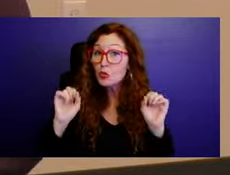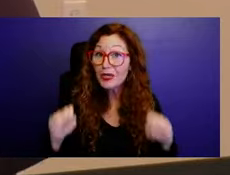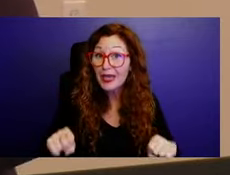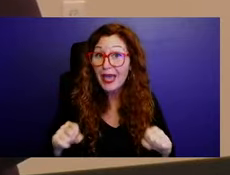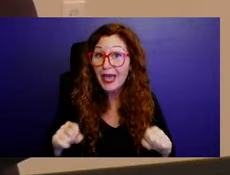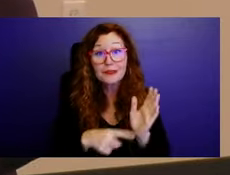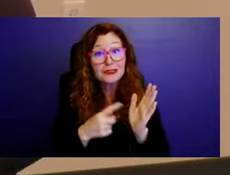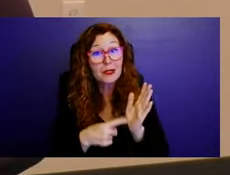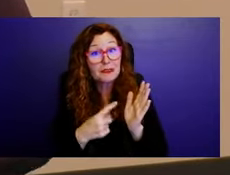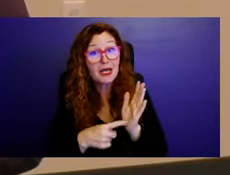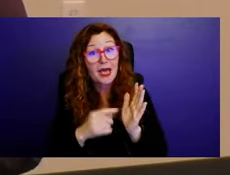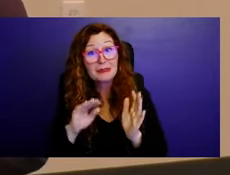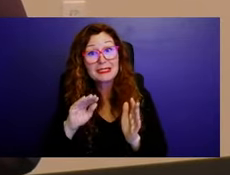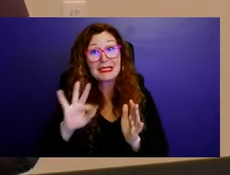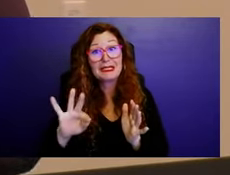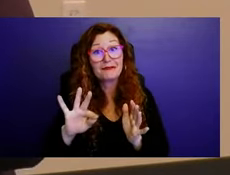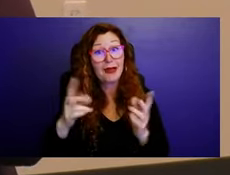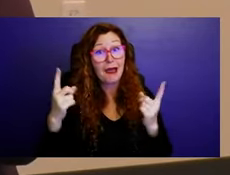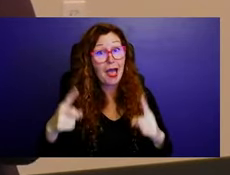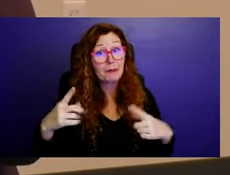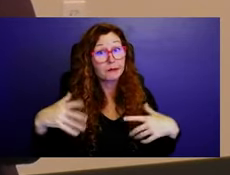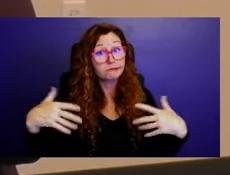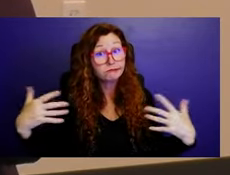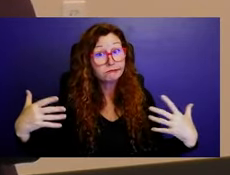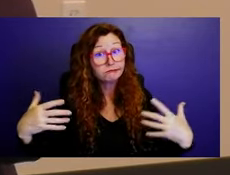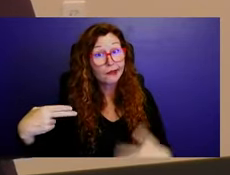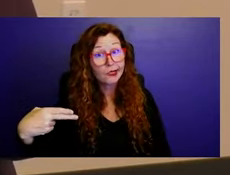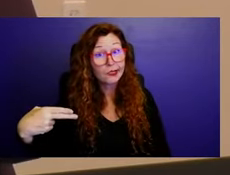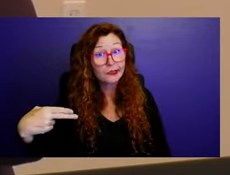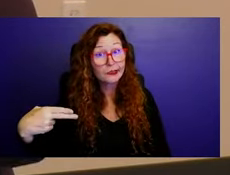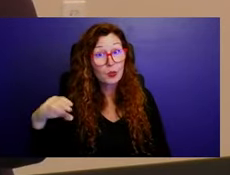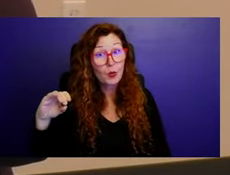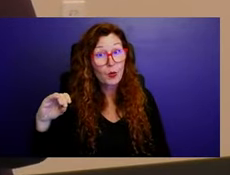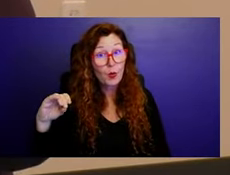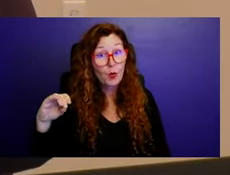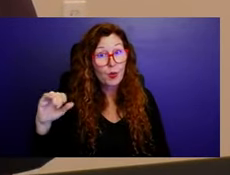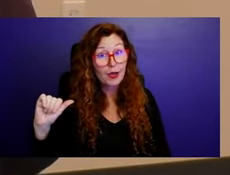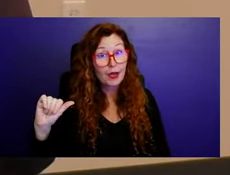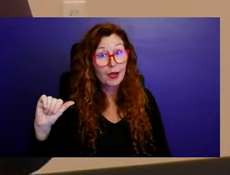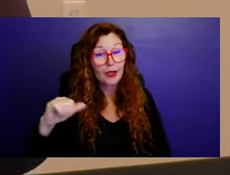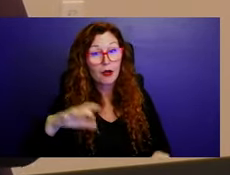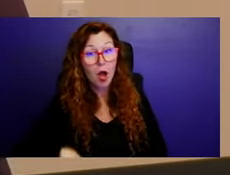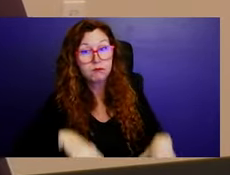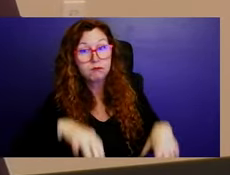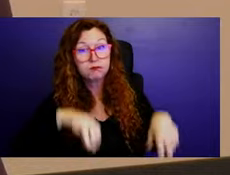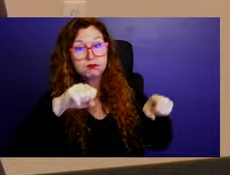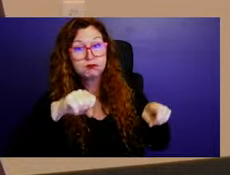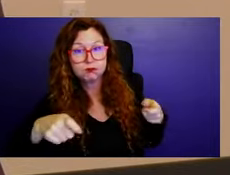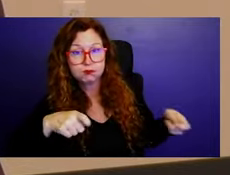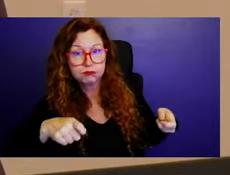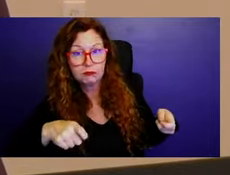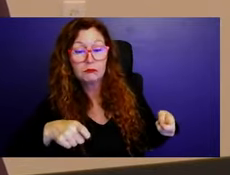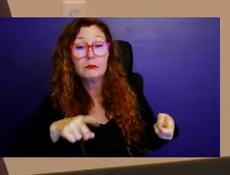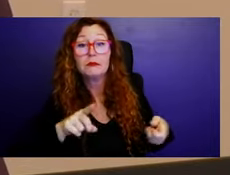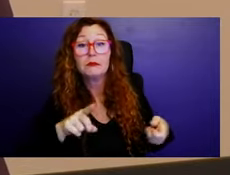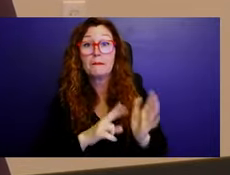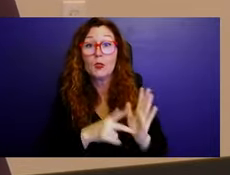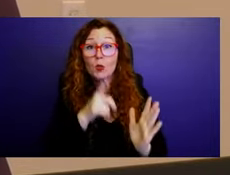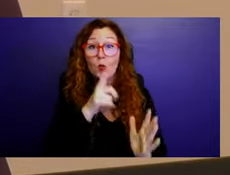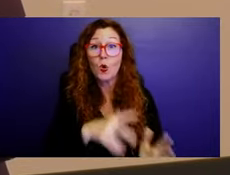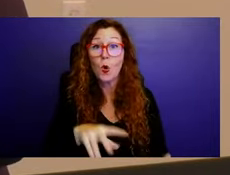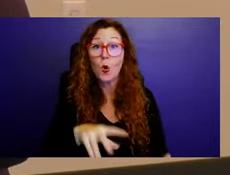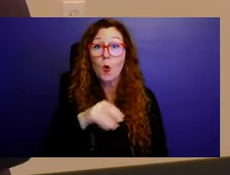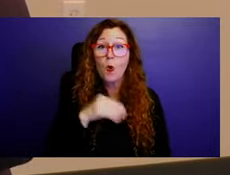It's either who, who does it service? Because each one of the homeowners would probably opt to use their own